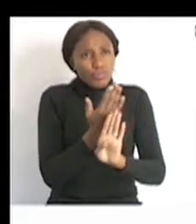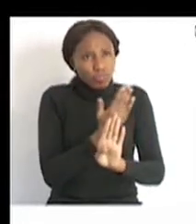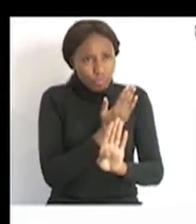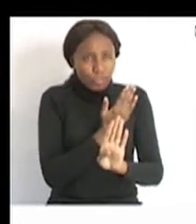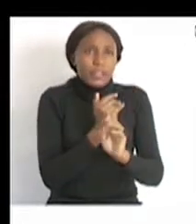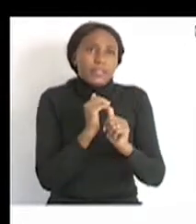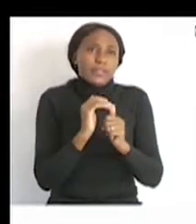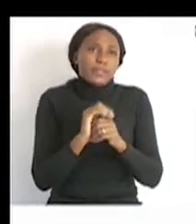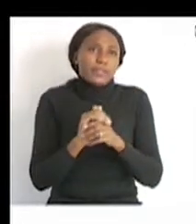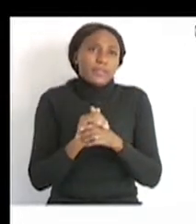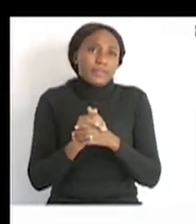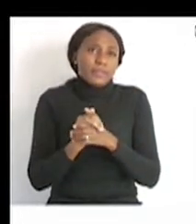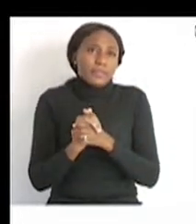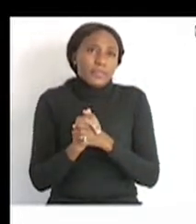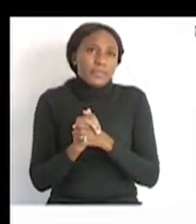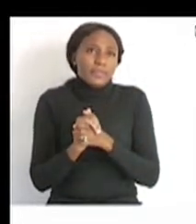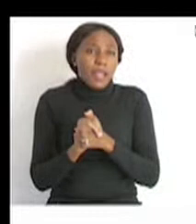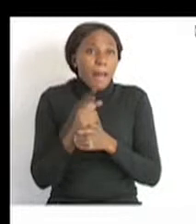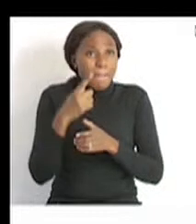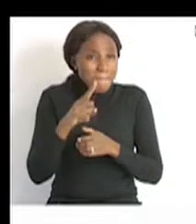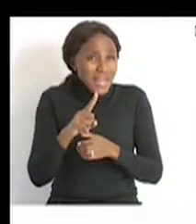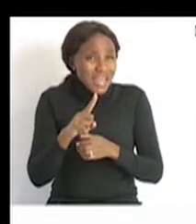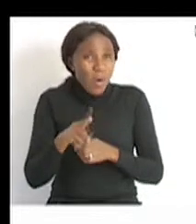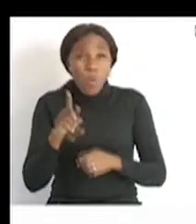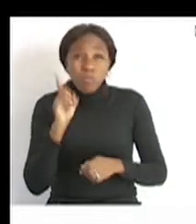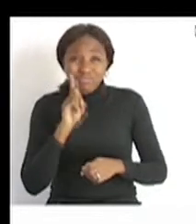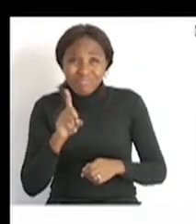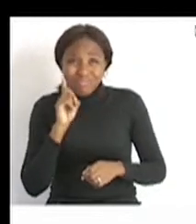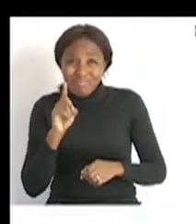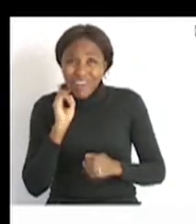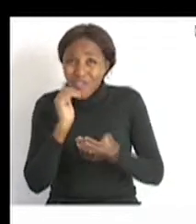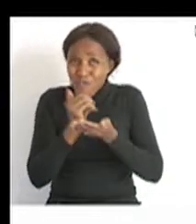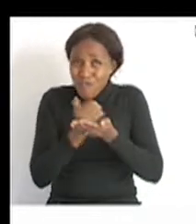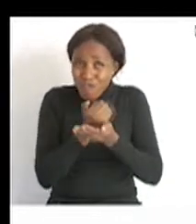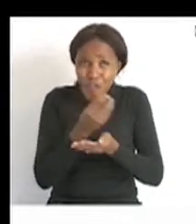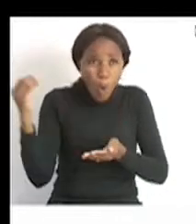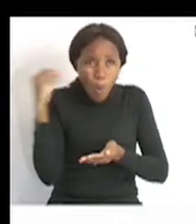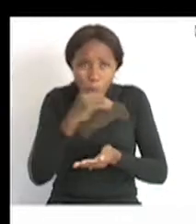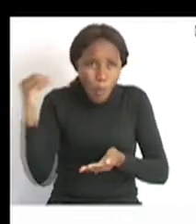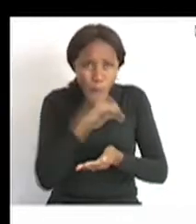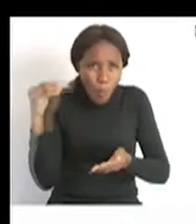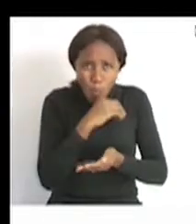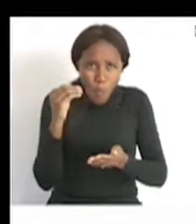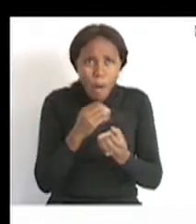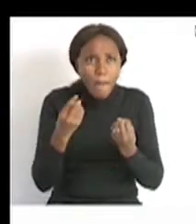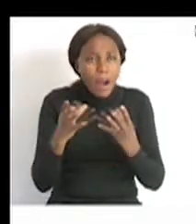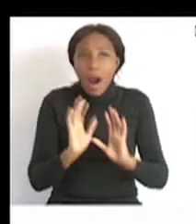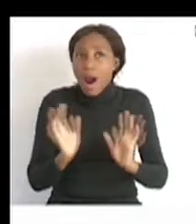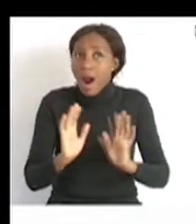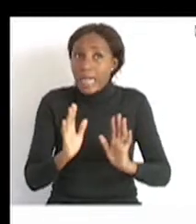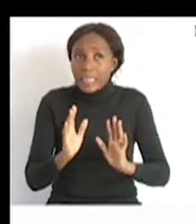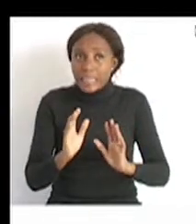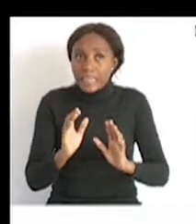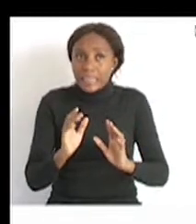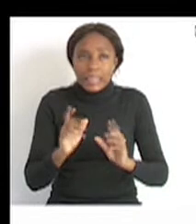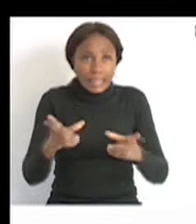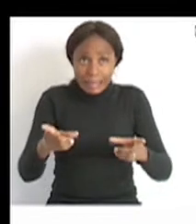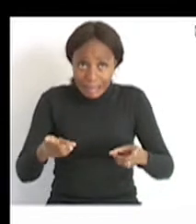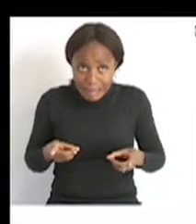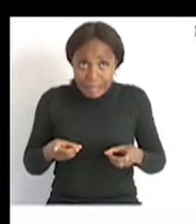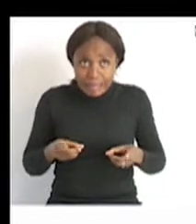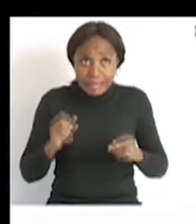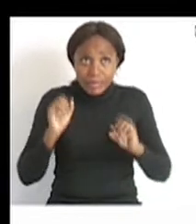interesting. Okay, but with fats, it is very important to maintain a balance because too much fats can cause you to become